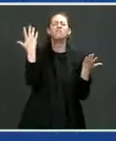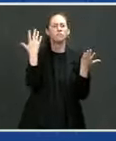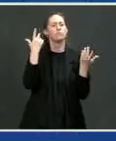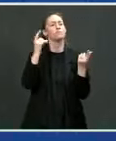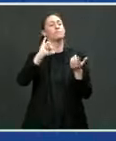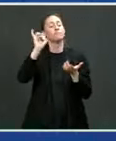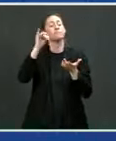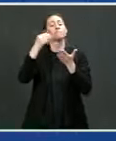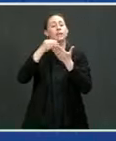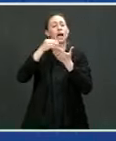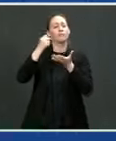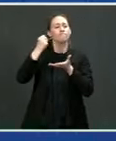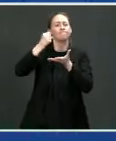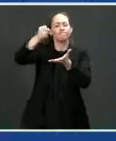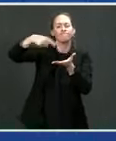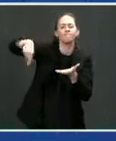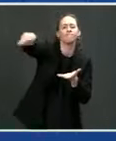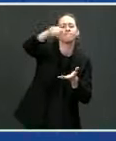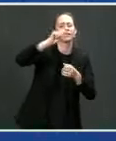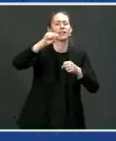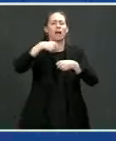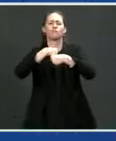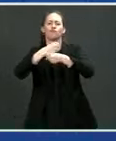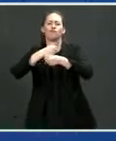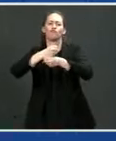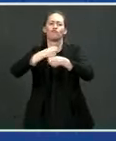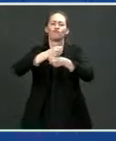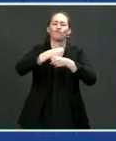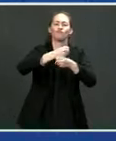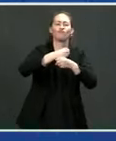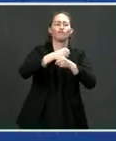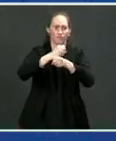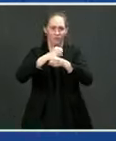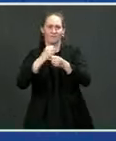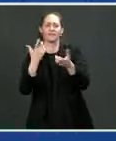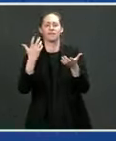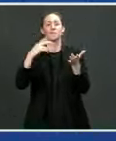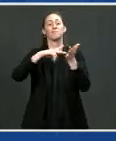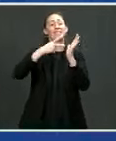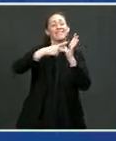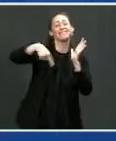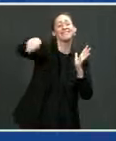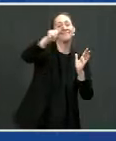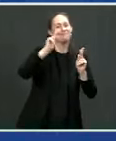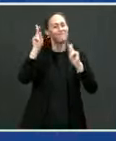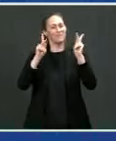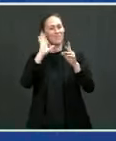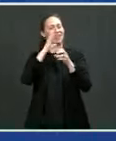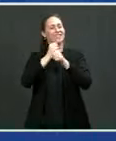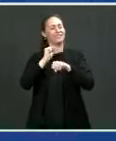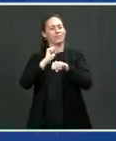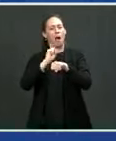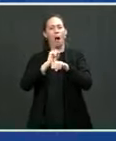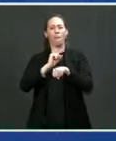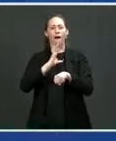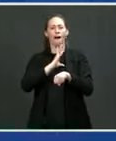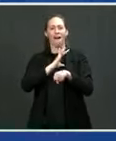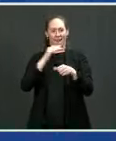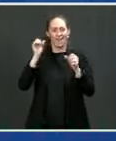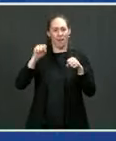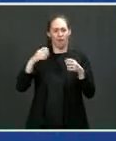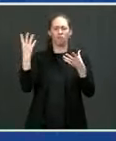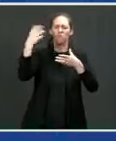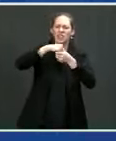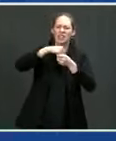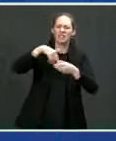to retool and make sure that Americans are getting good jobs in this globally expanding industry. This is a big and exciting